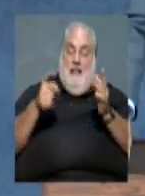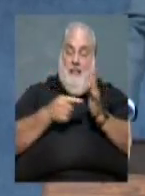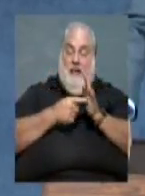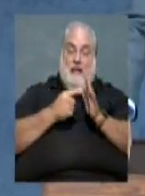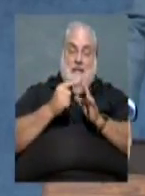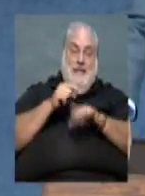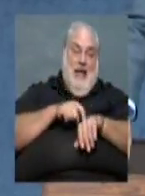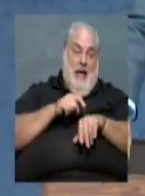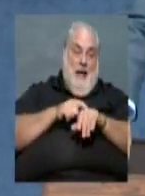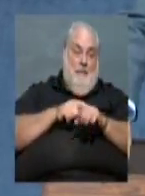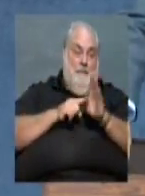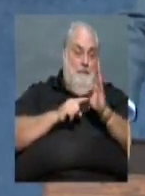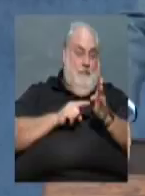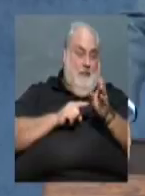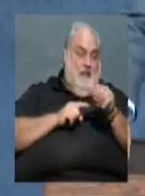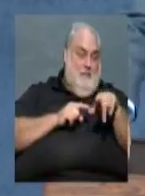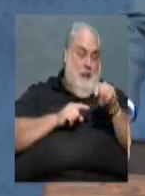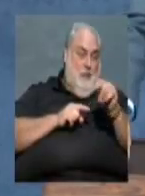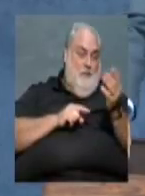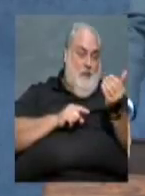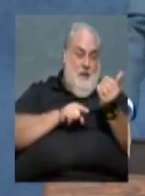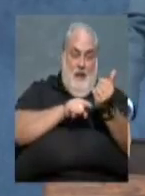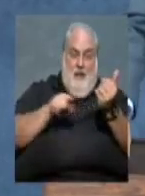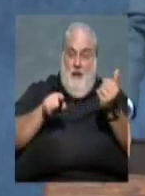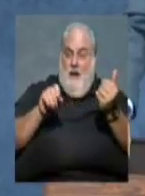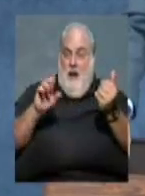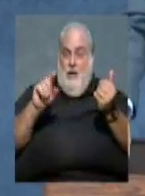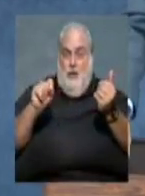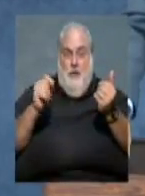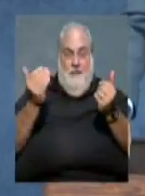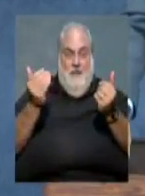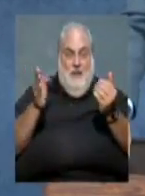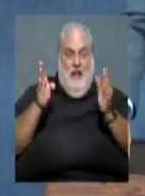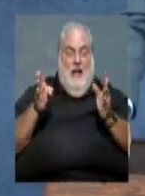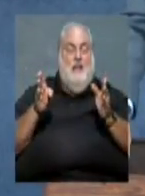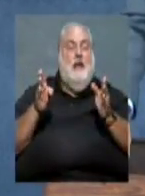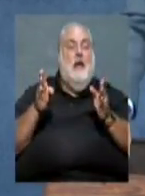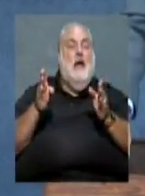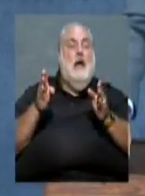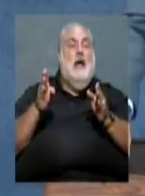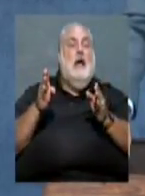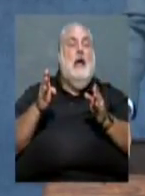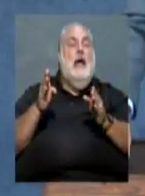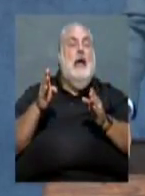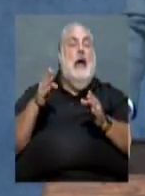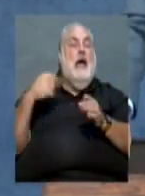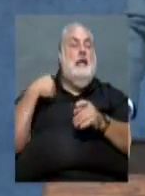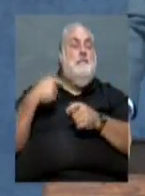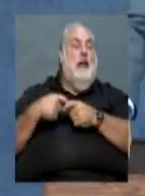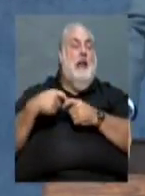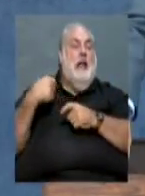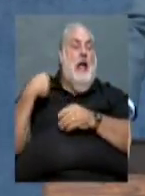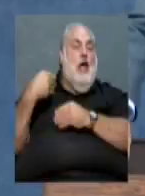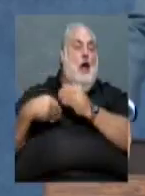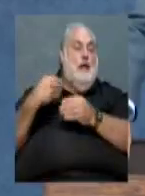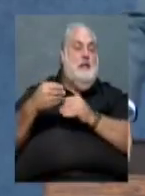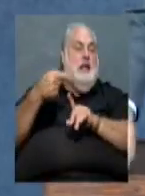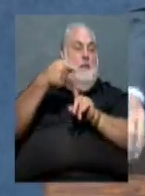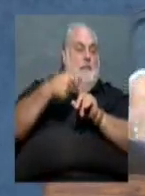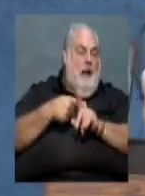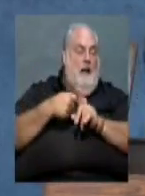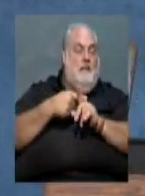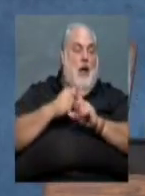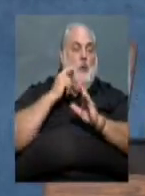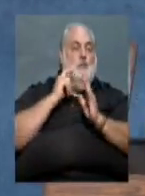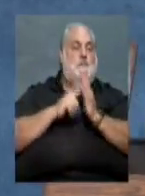time, September 15th through October 15th, 2016, as Hispanic Heritage Month, the city of Little Rock to recognize the many